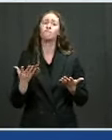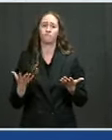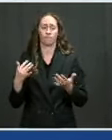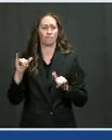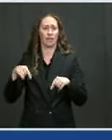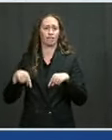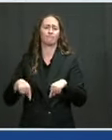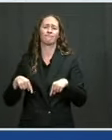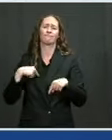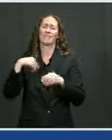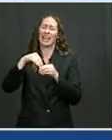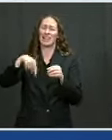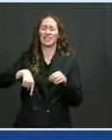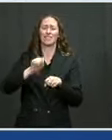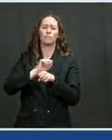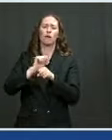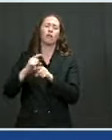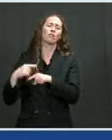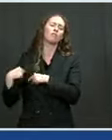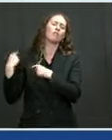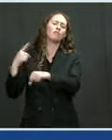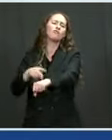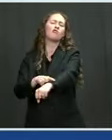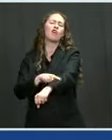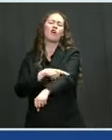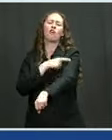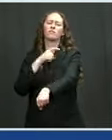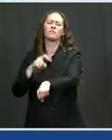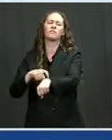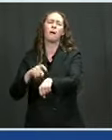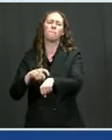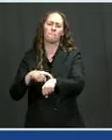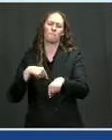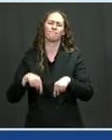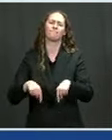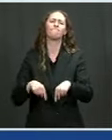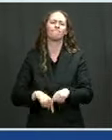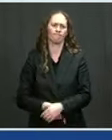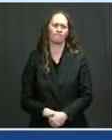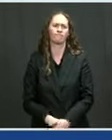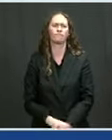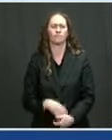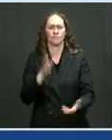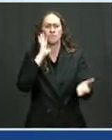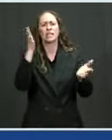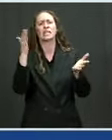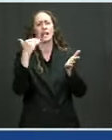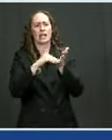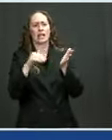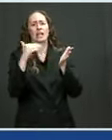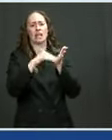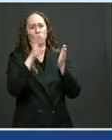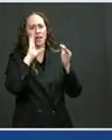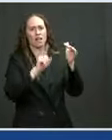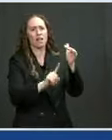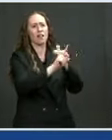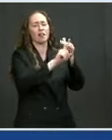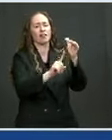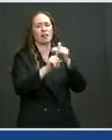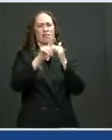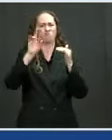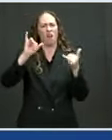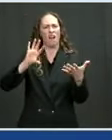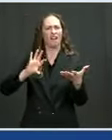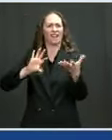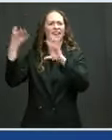ramping up our efforts to overcome again. I will have more to say about this at a later date a truly unprecedented assault on